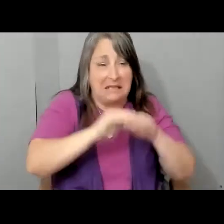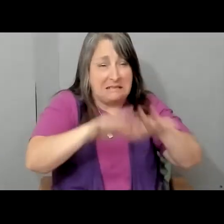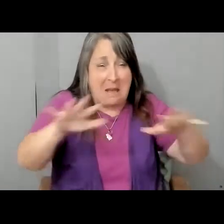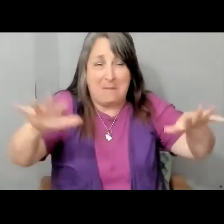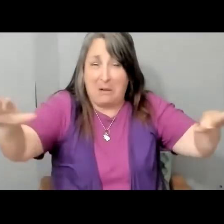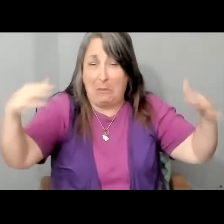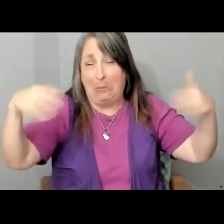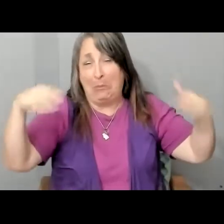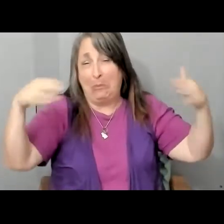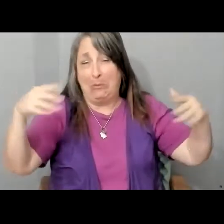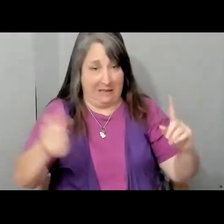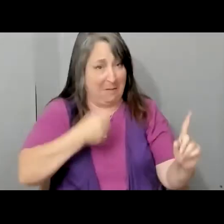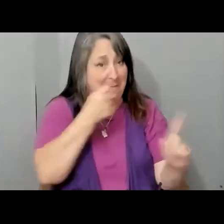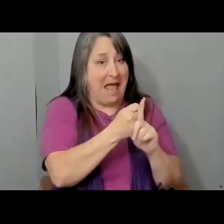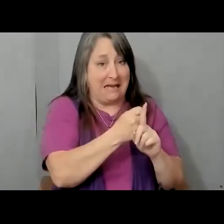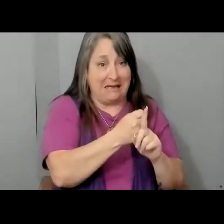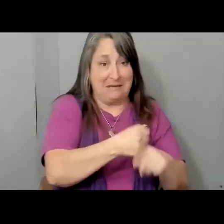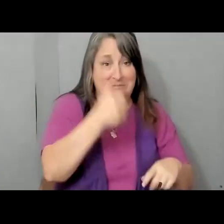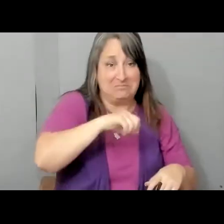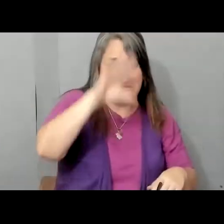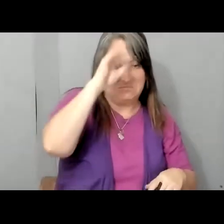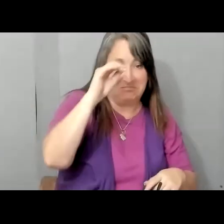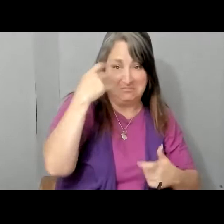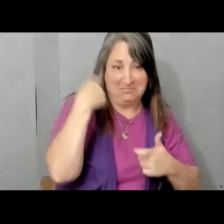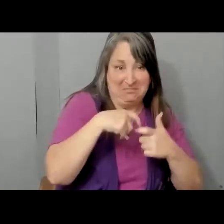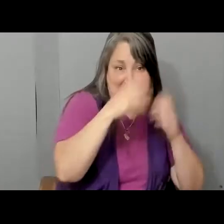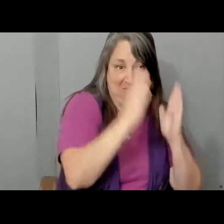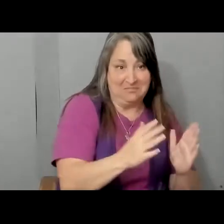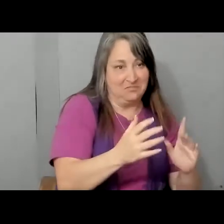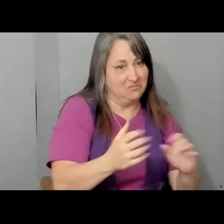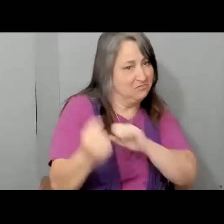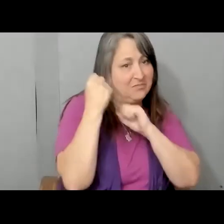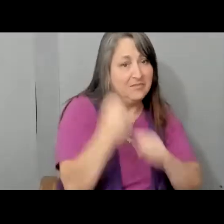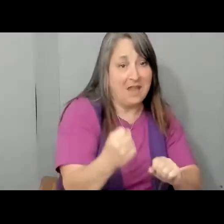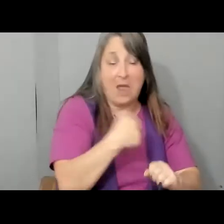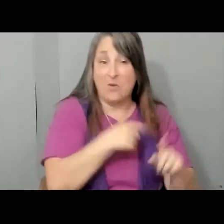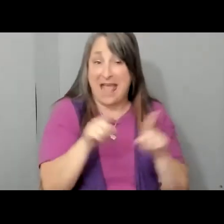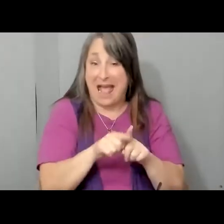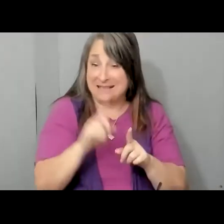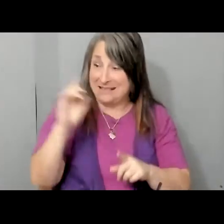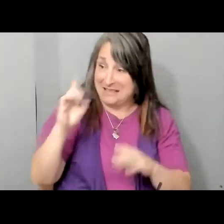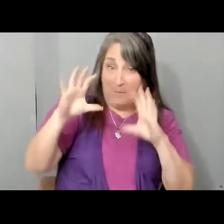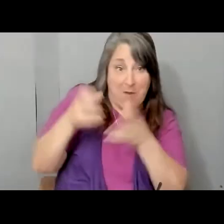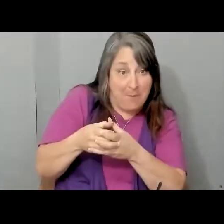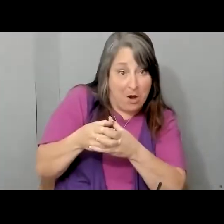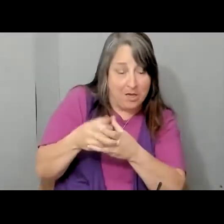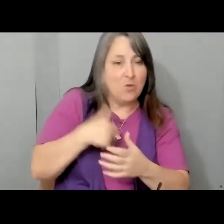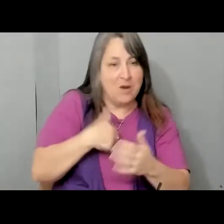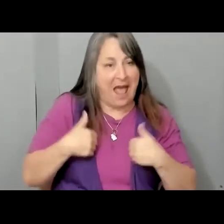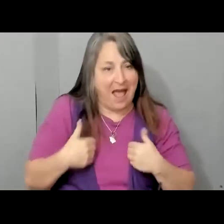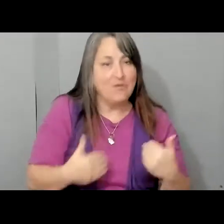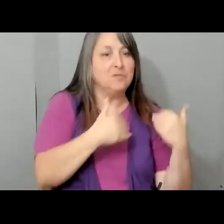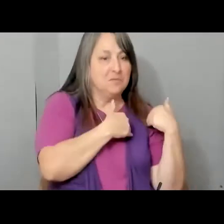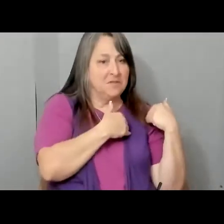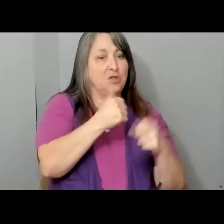impacted Latinos and Latinas, and we as a Democratic Party have an obligation to make sure that